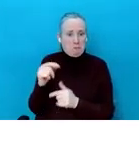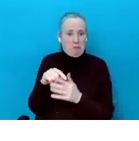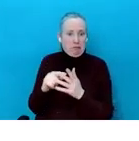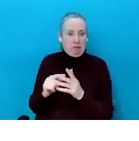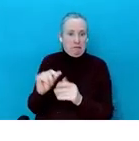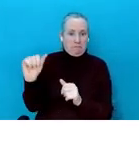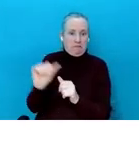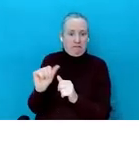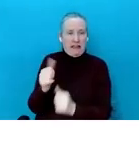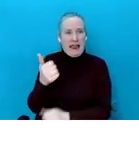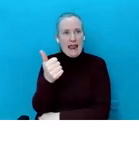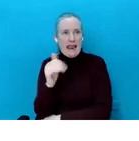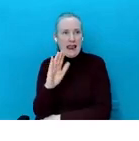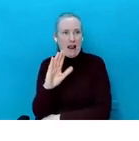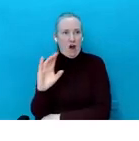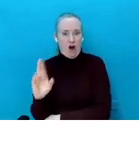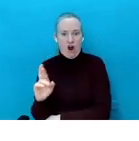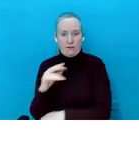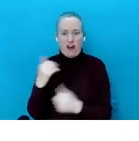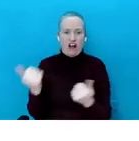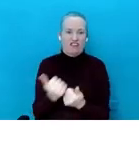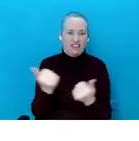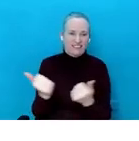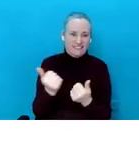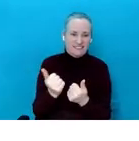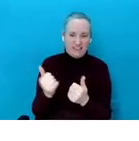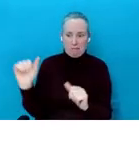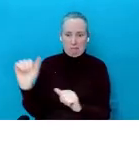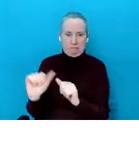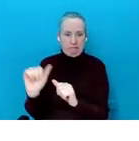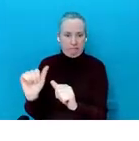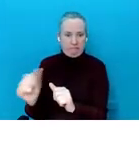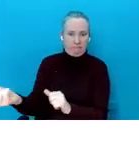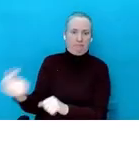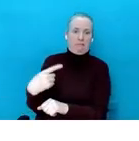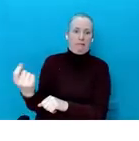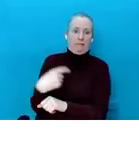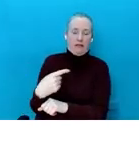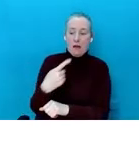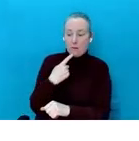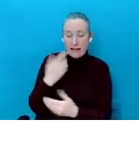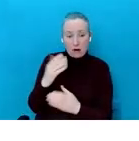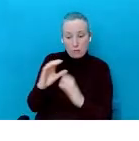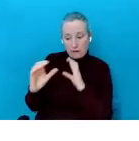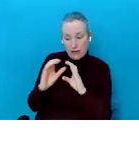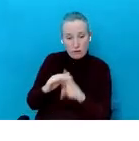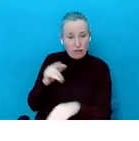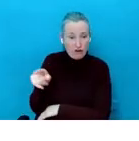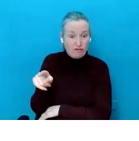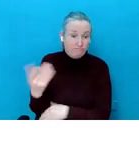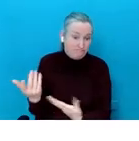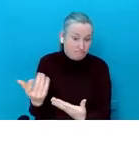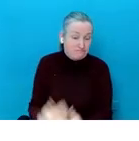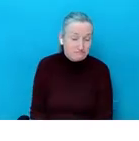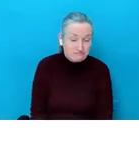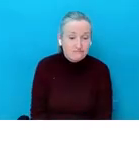ALR, all right. You know, acronyms I get back from her, but it's how I communicate with her, you know.